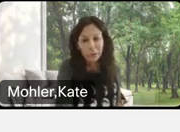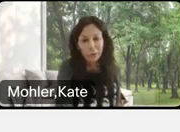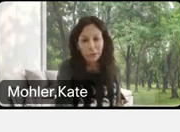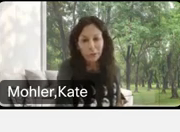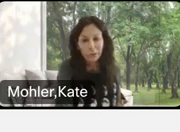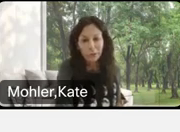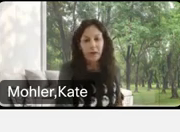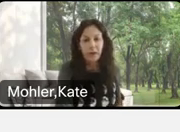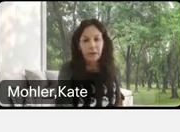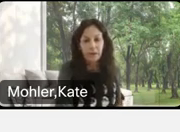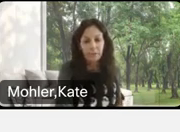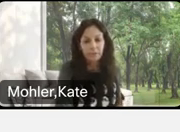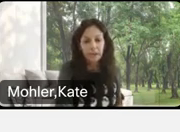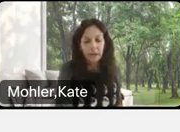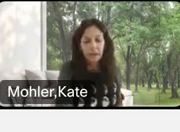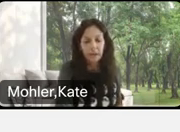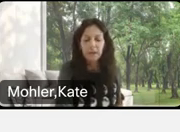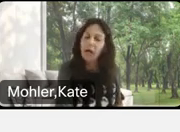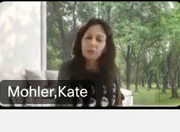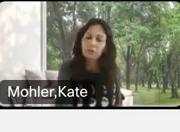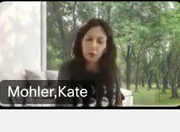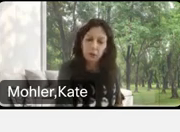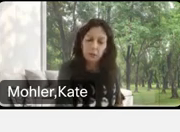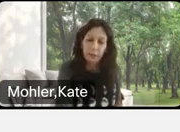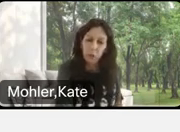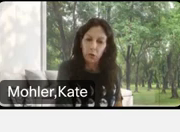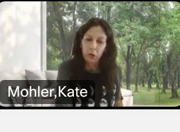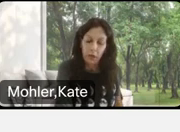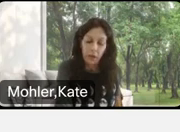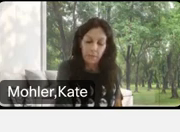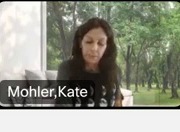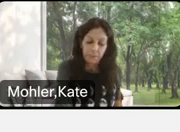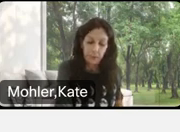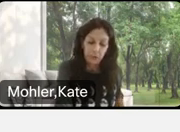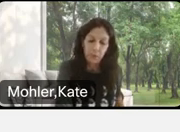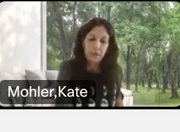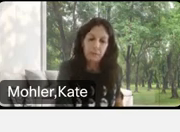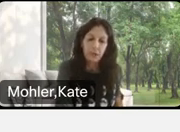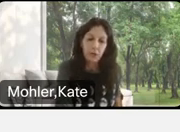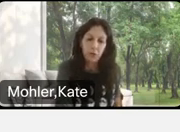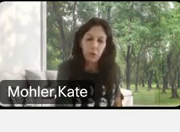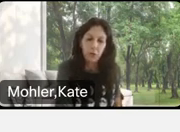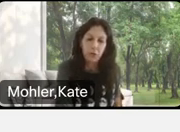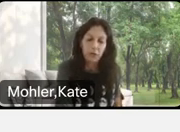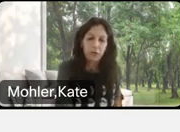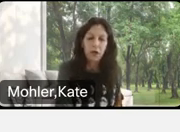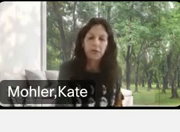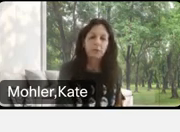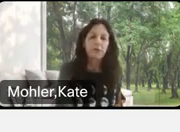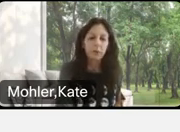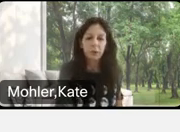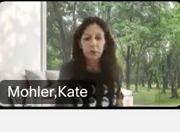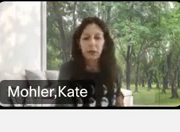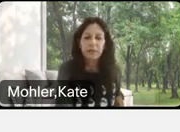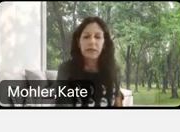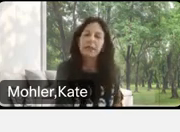bipolar. And. They're not really bipolar. Um, you might, you know, we do toss